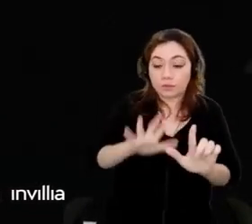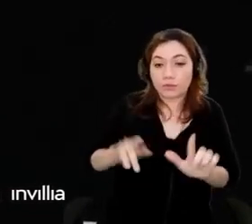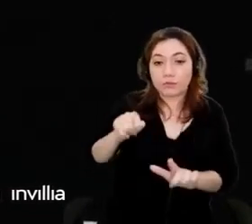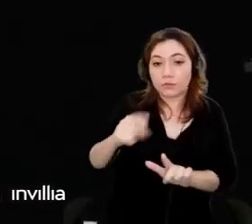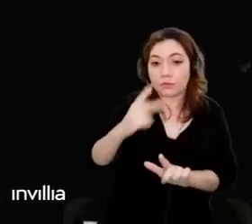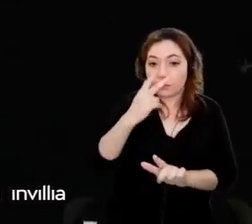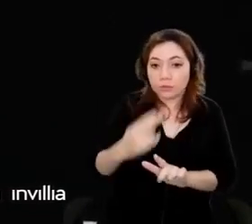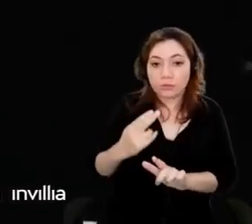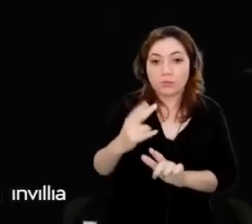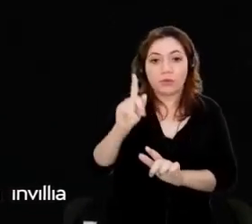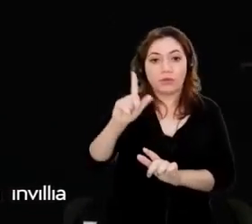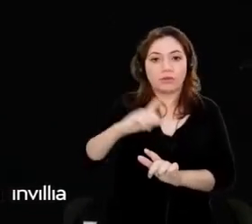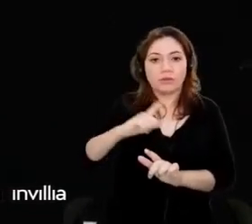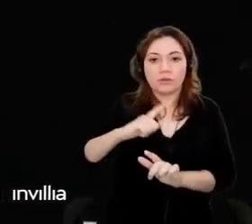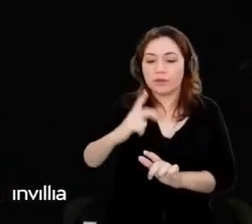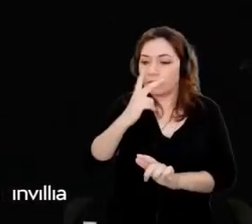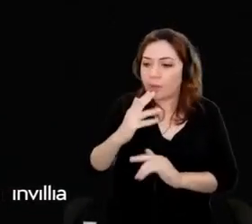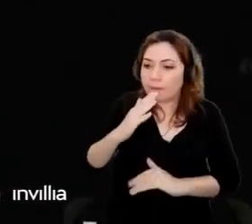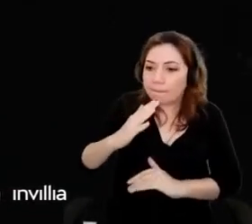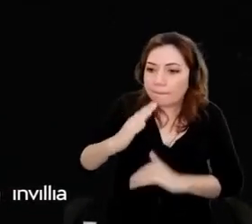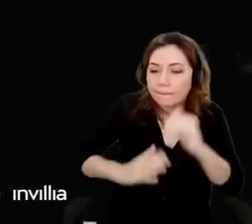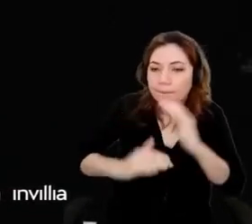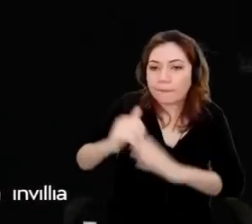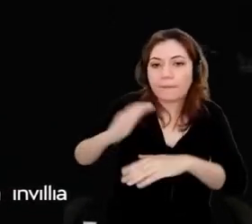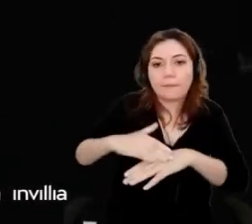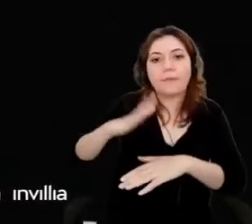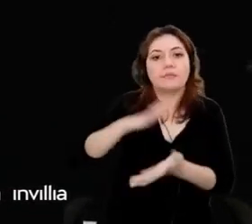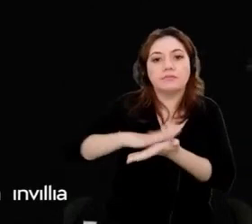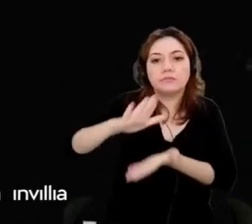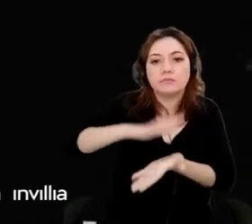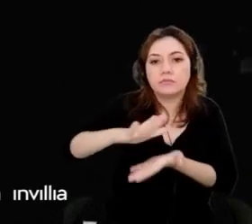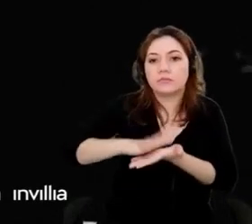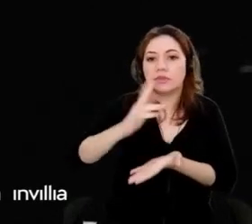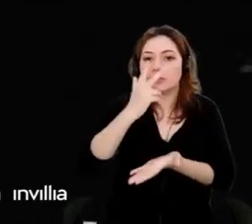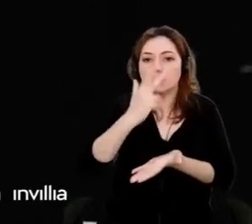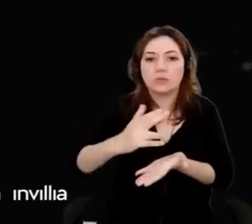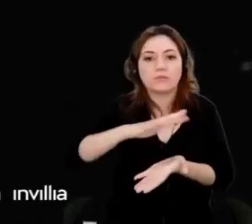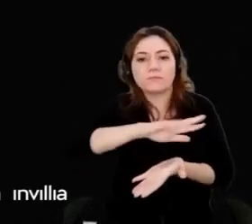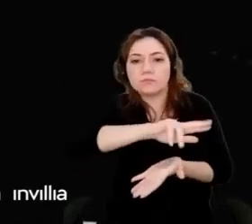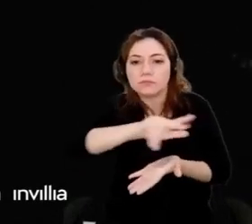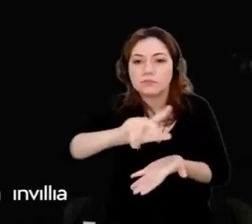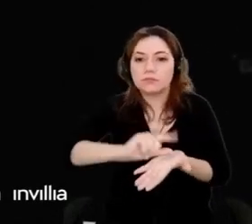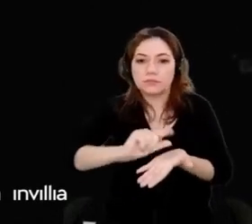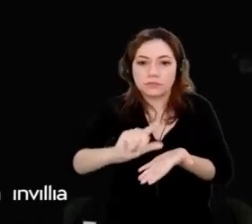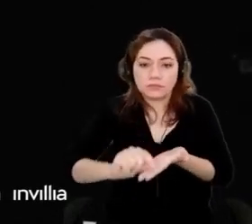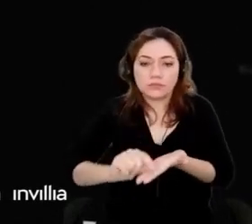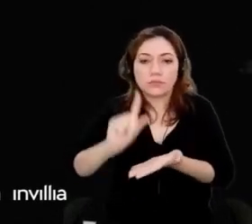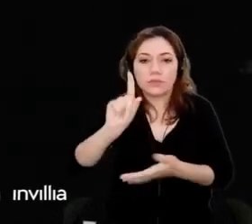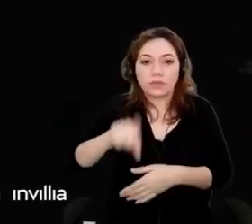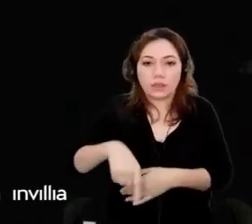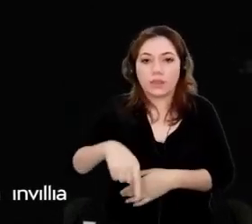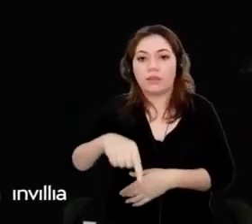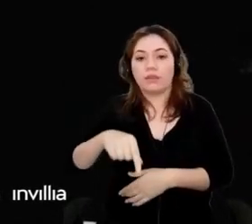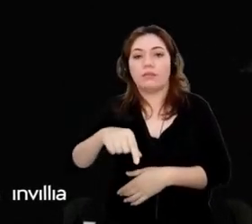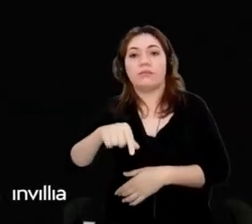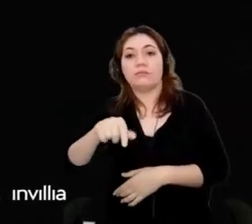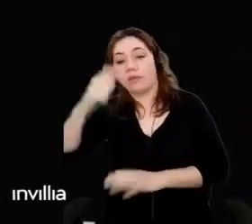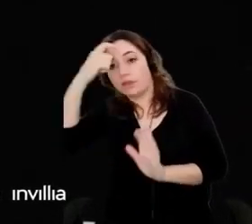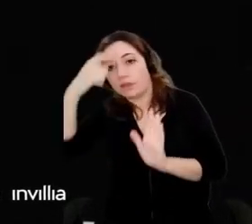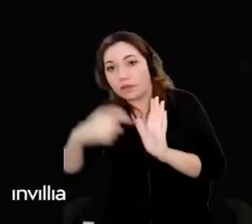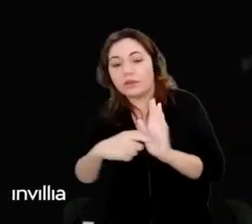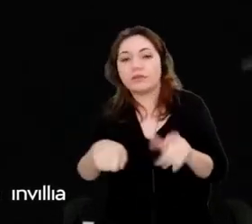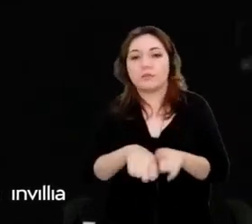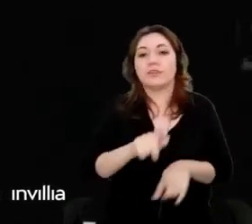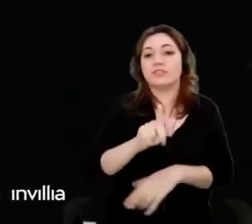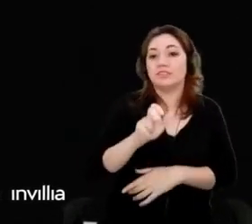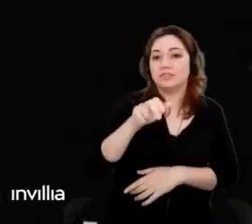digital worker. In every industry where AI and Gen AI can create positive impact. That's Smith